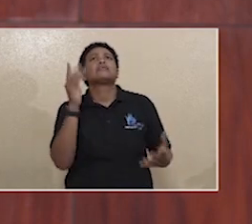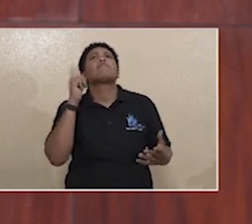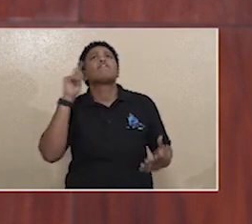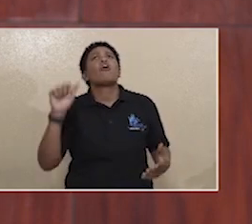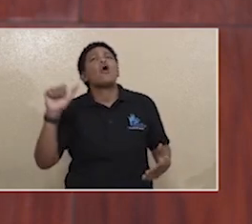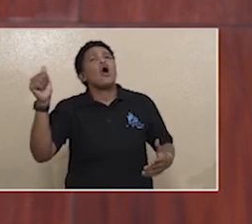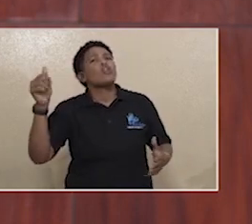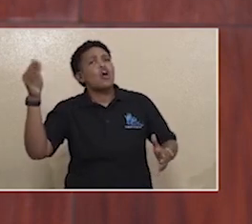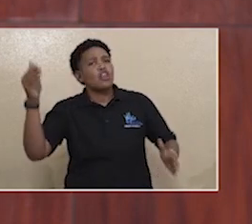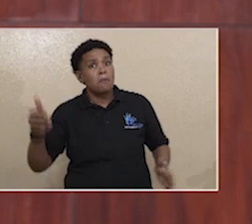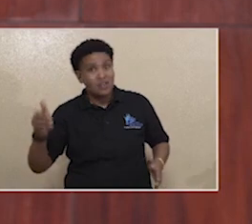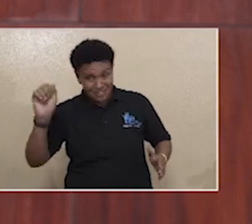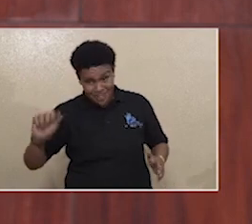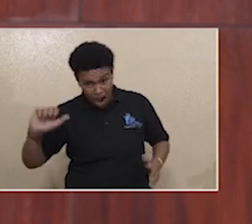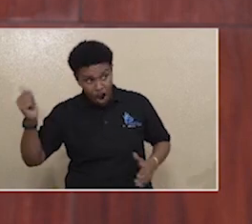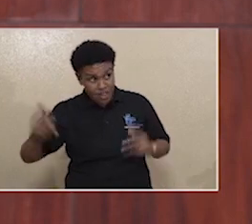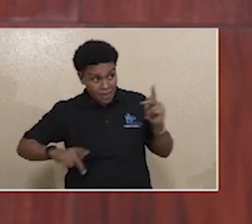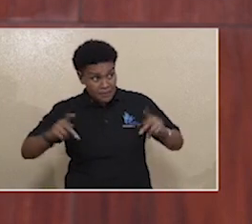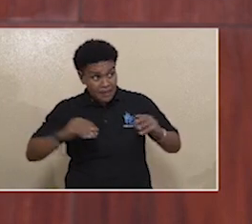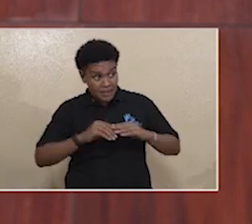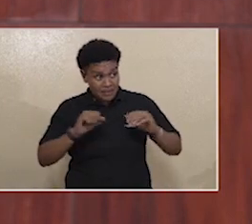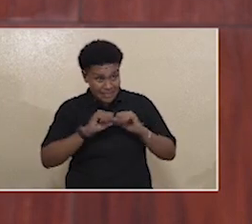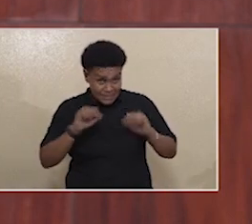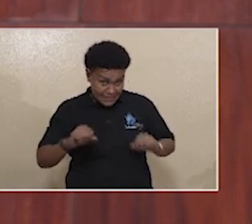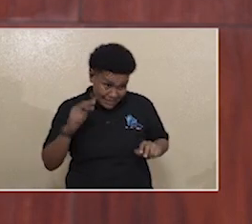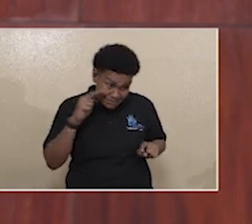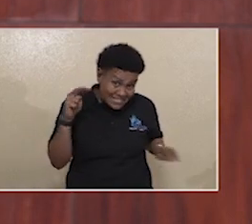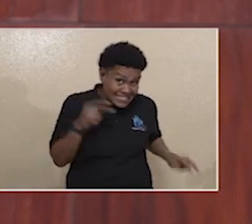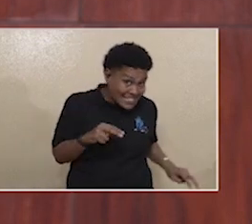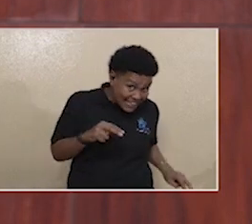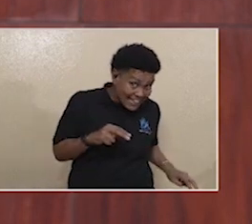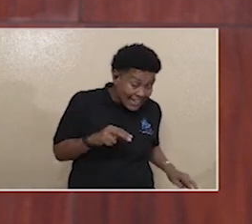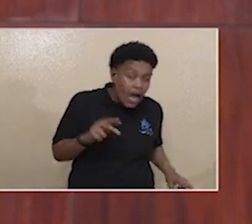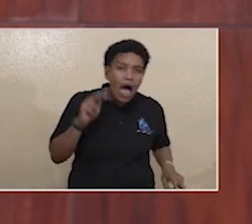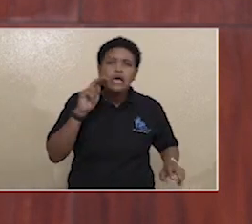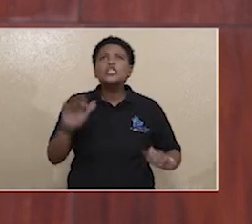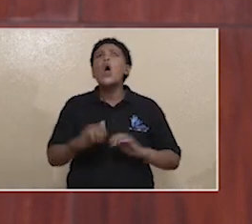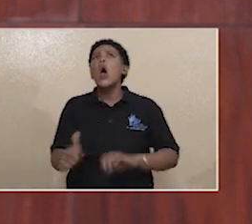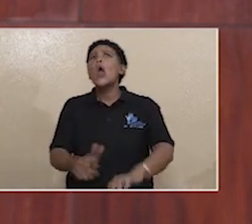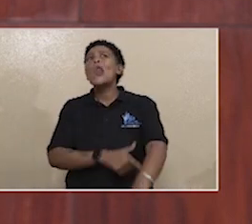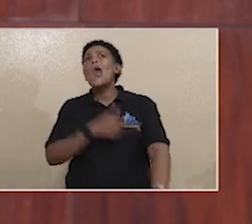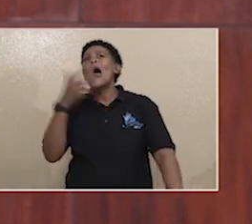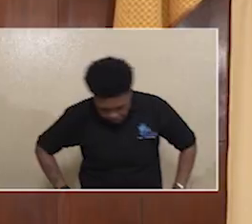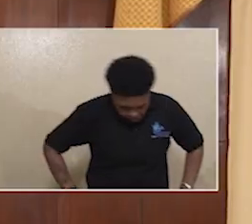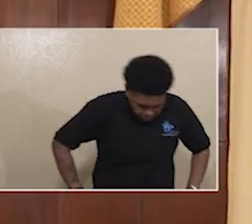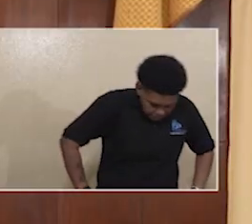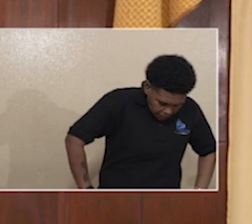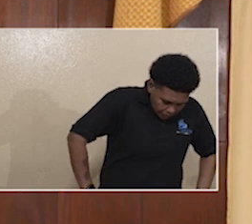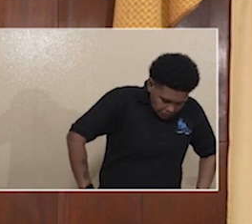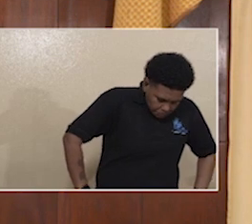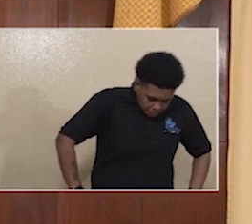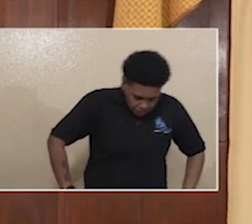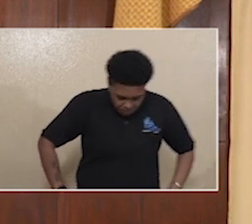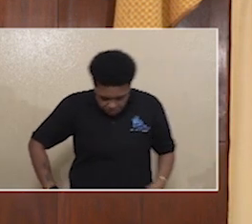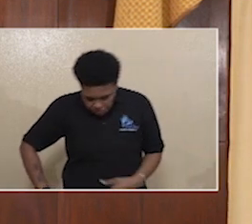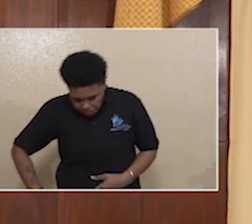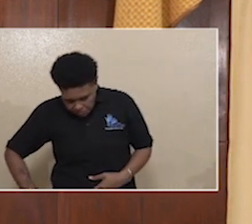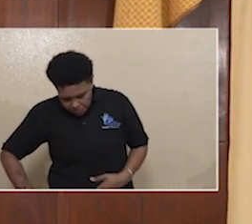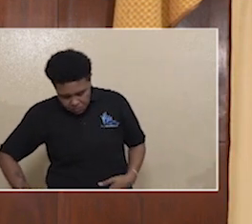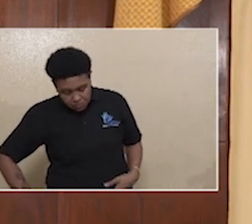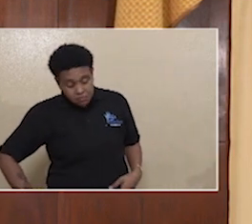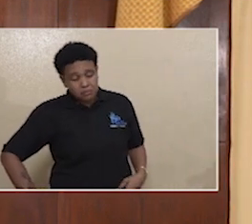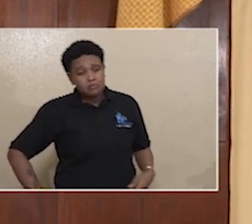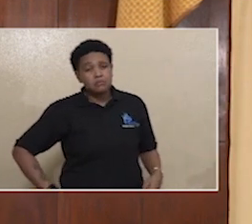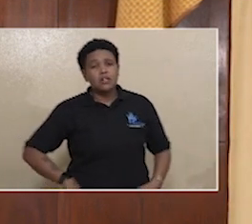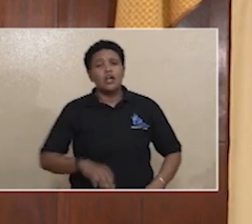person can other people in the system see it and see how long they were on the records? Under clause 24 of the